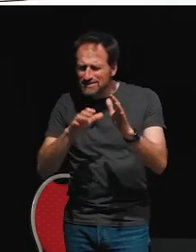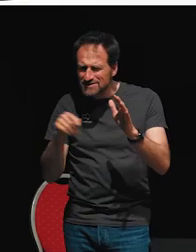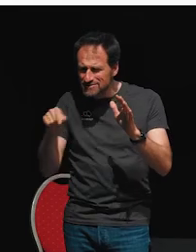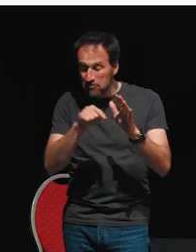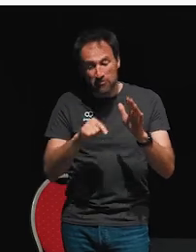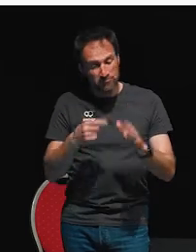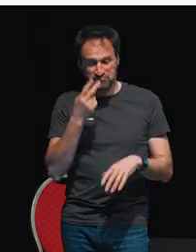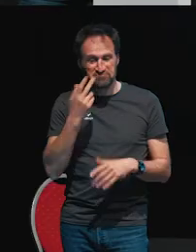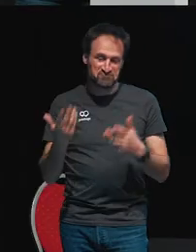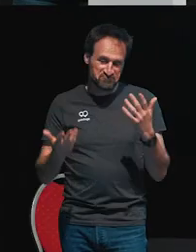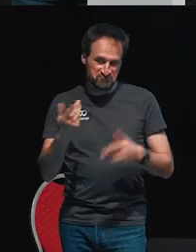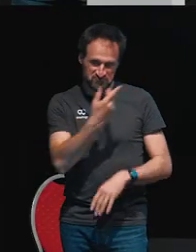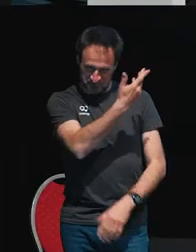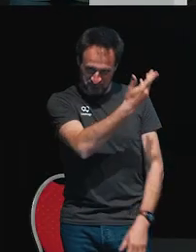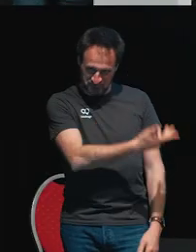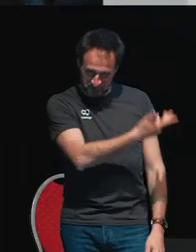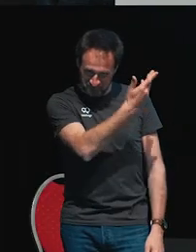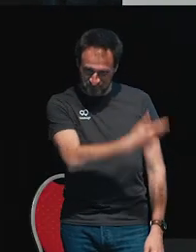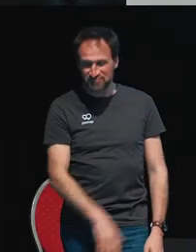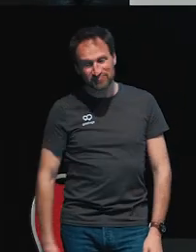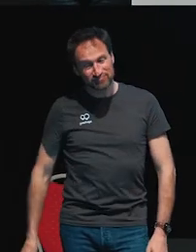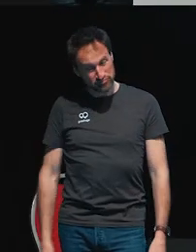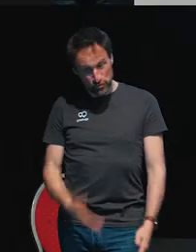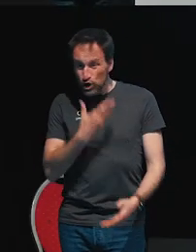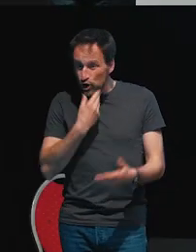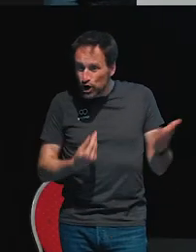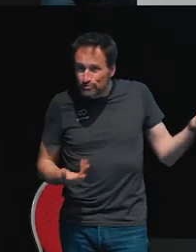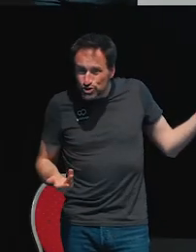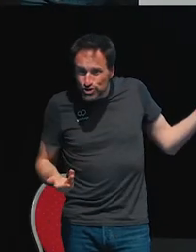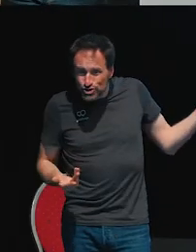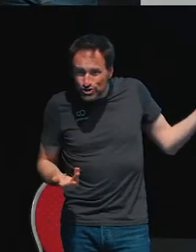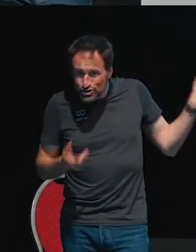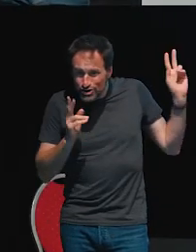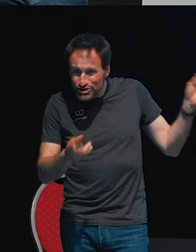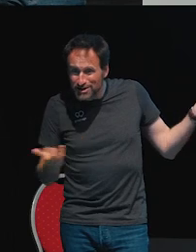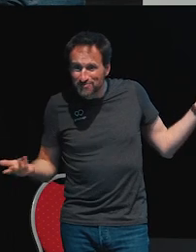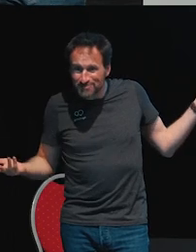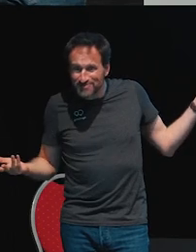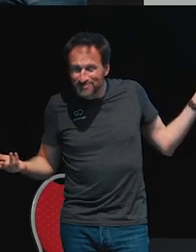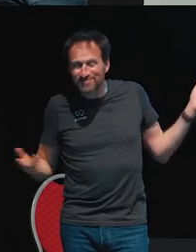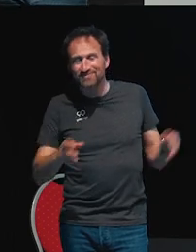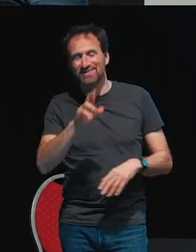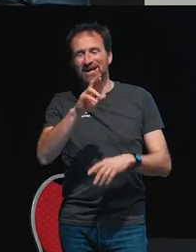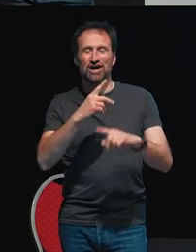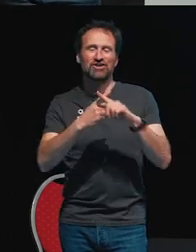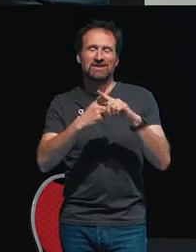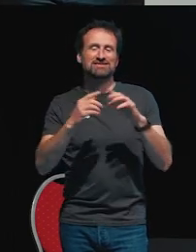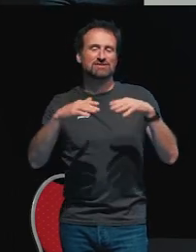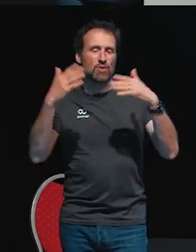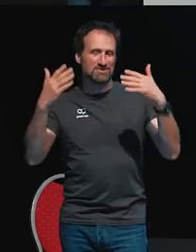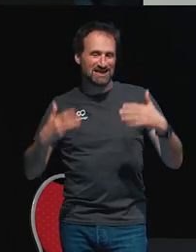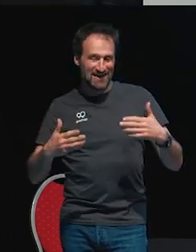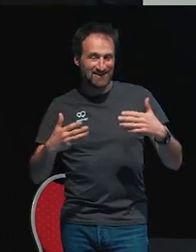seen things like this. It's pretty, right? It's from the Rx website, and